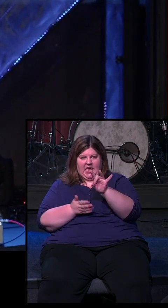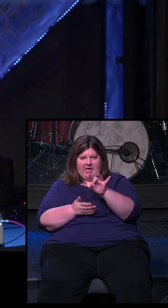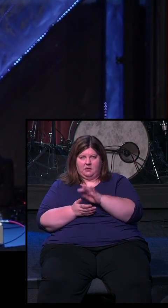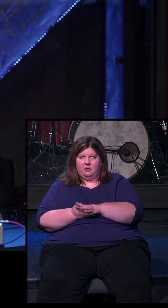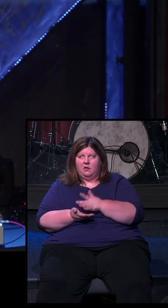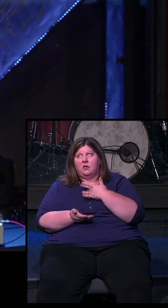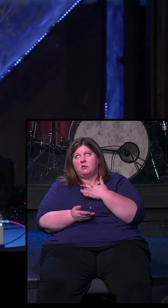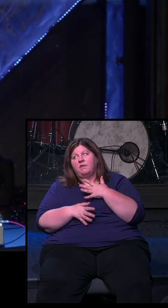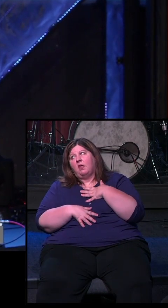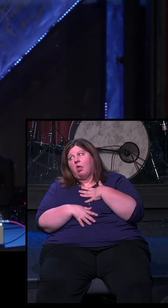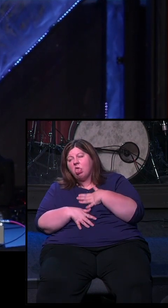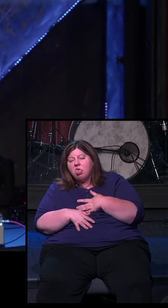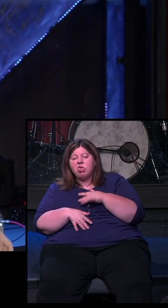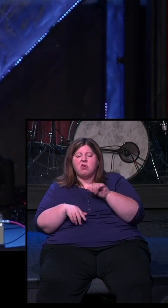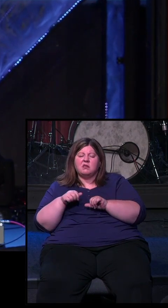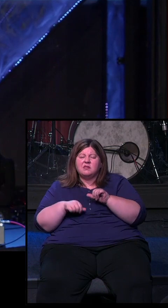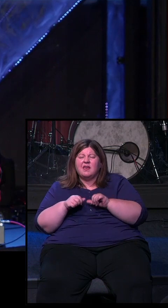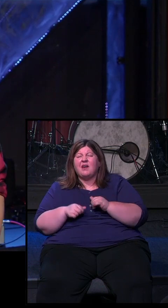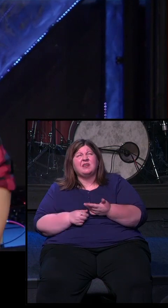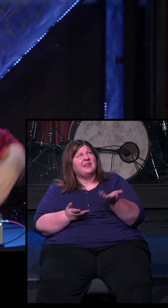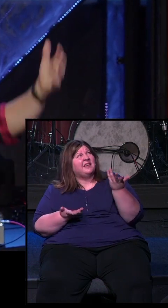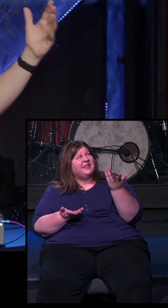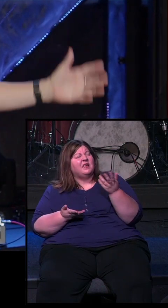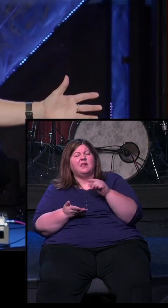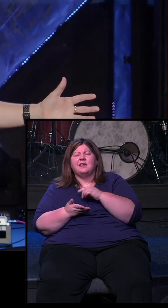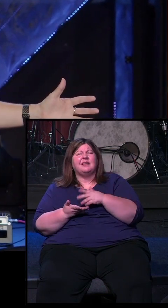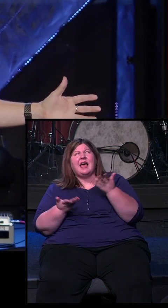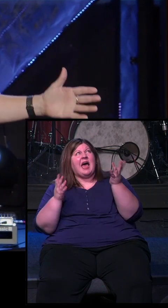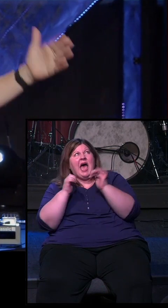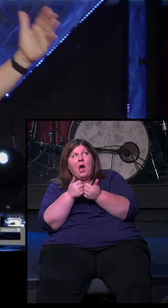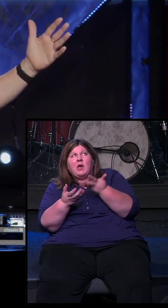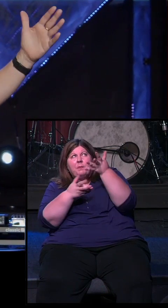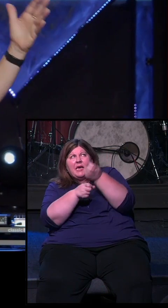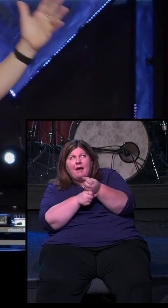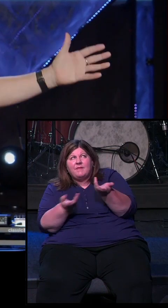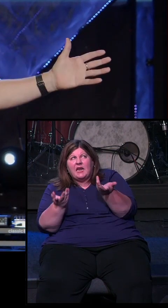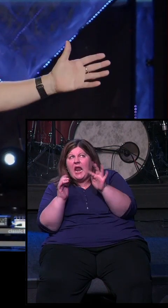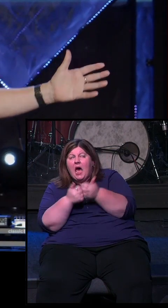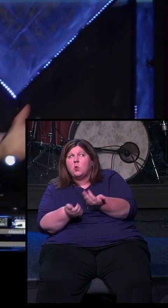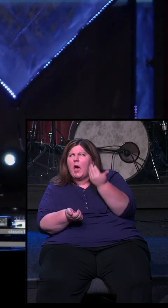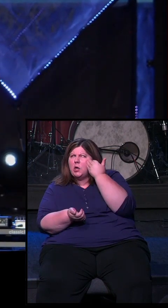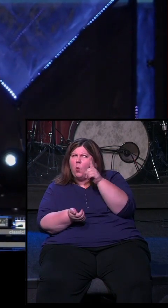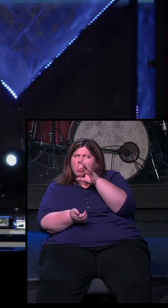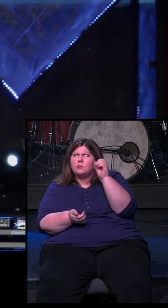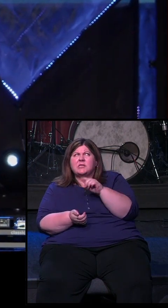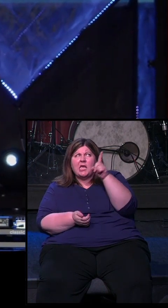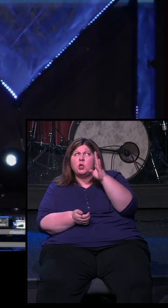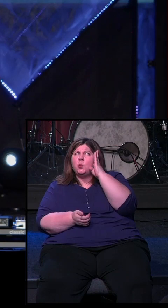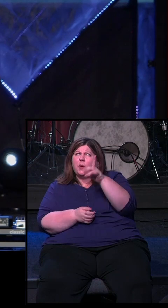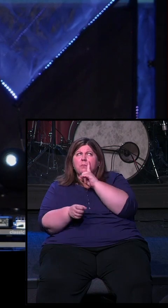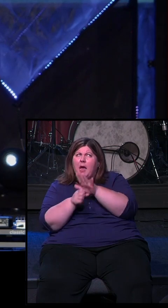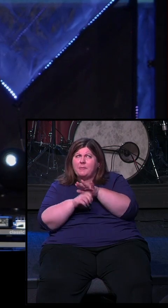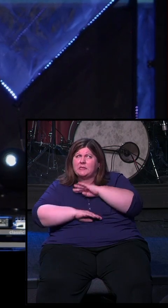and he needs an anchor. He needs God to speak. And so in verse 8, he says, God, how can I be sure? How can I be sure you're going to fulfill your promise to me?